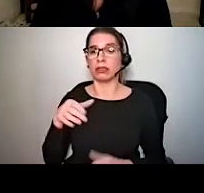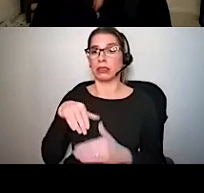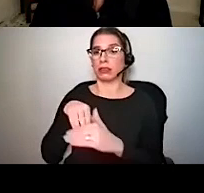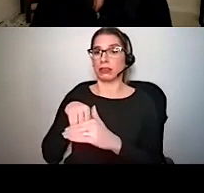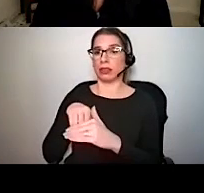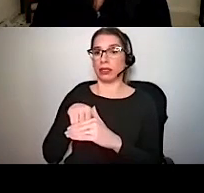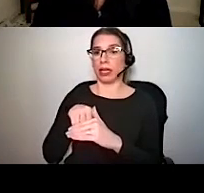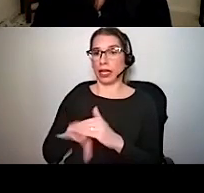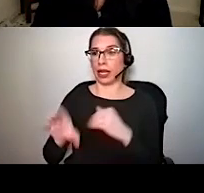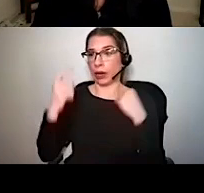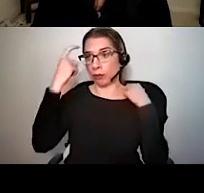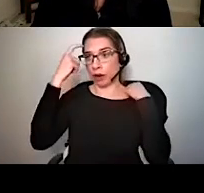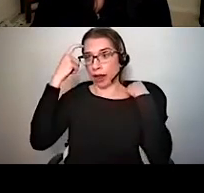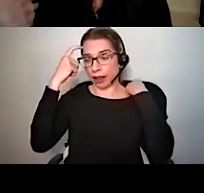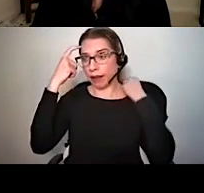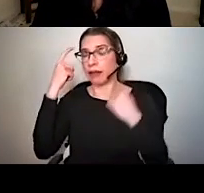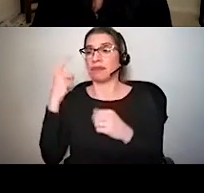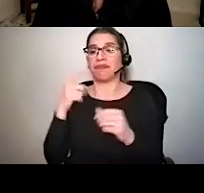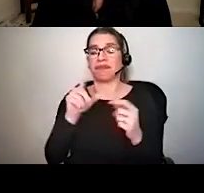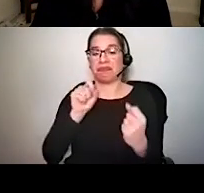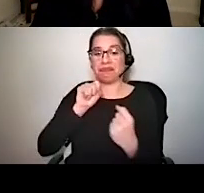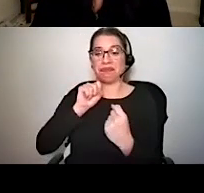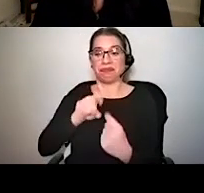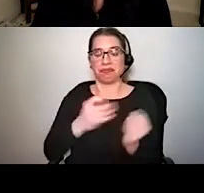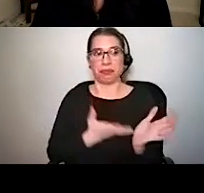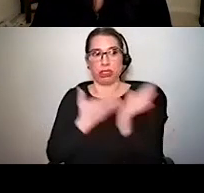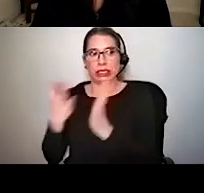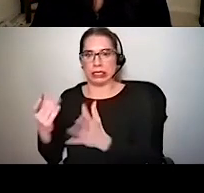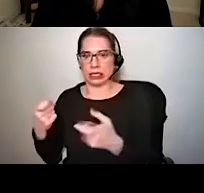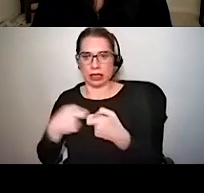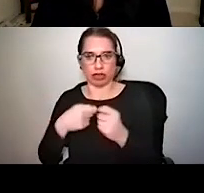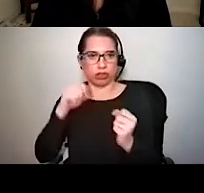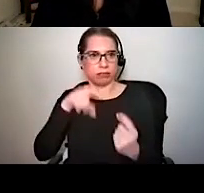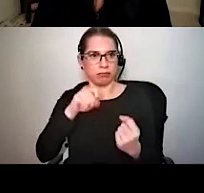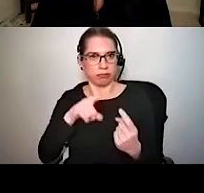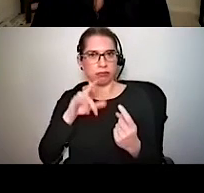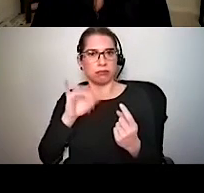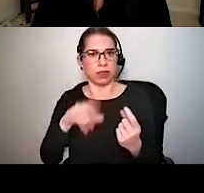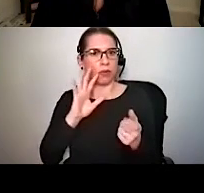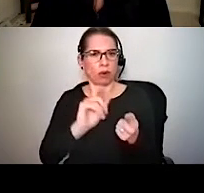they bring with it the electrical signals that are encoding the sound signals at those hair cells.